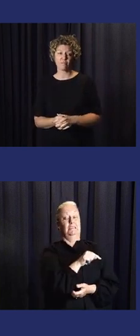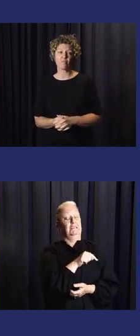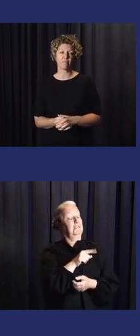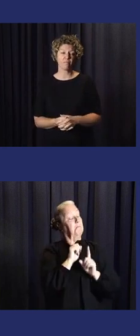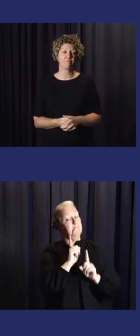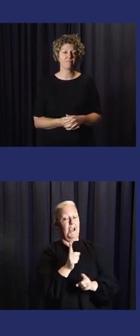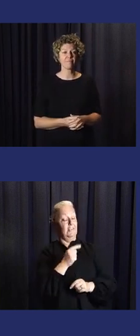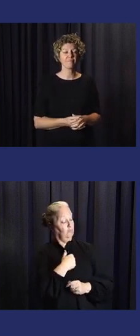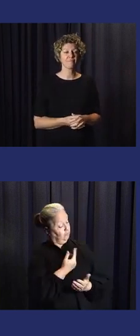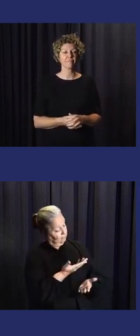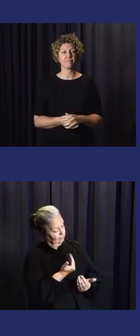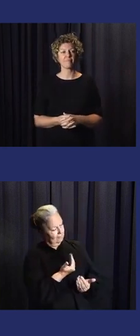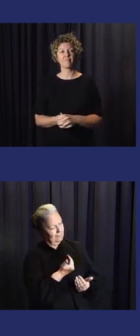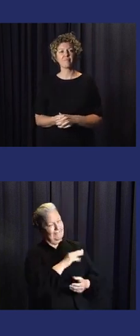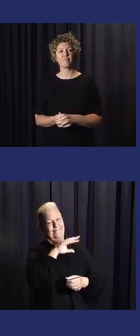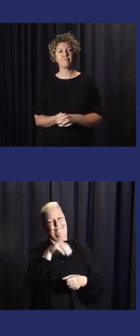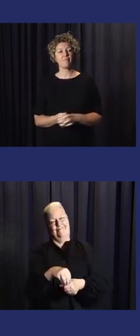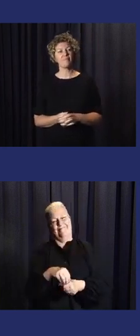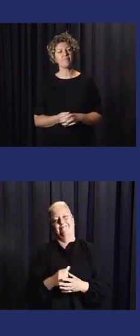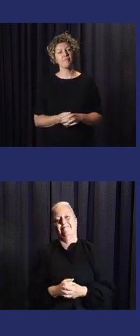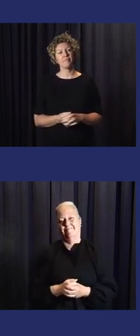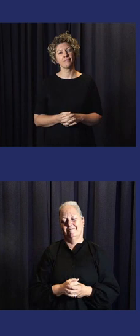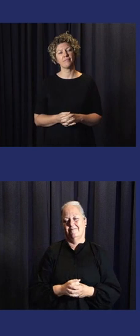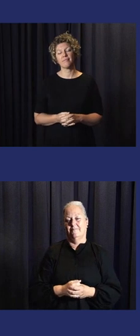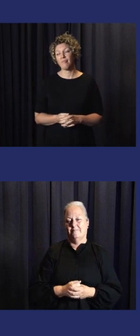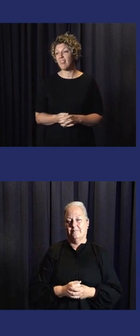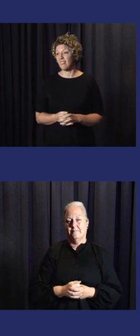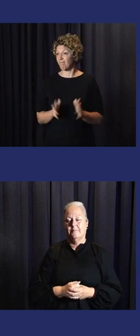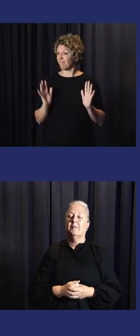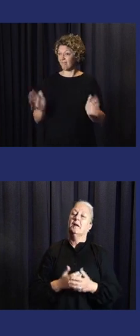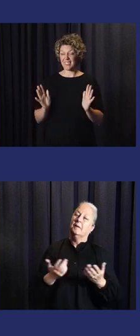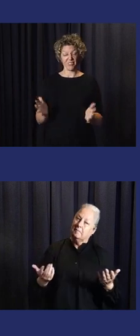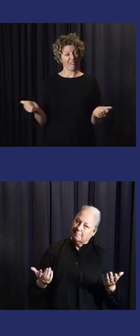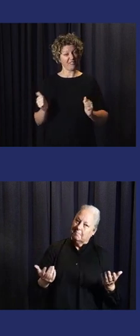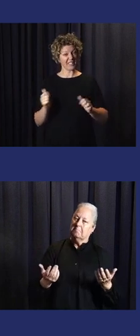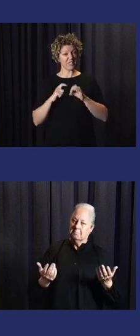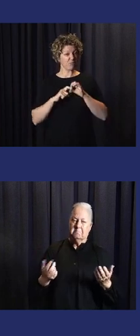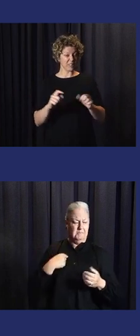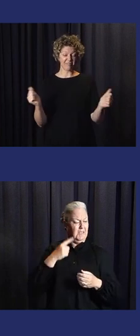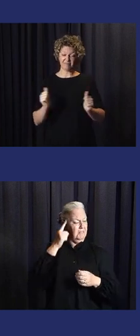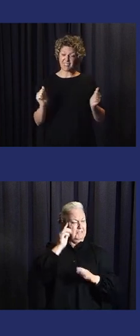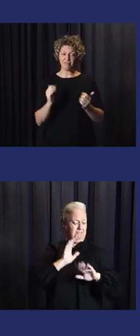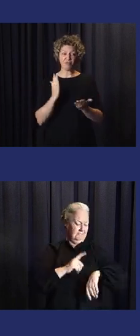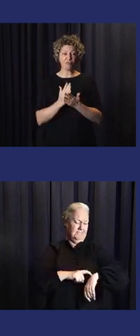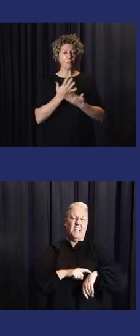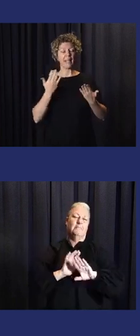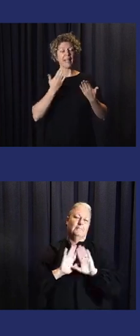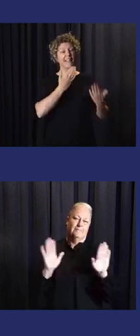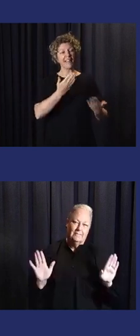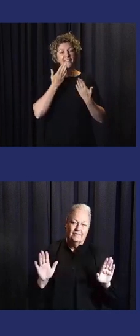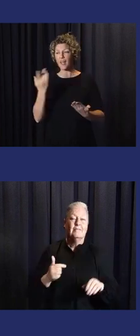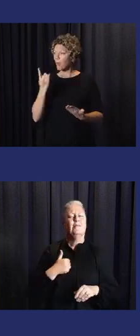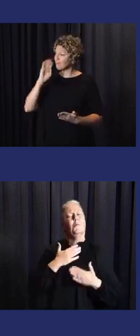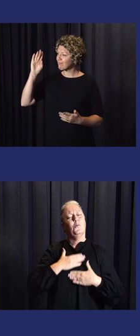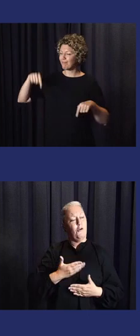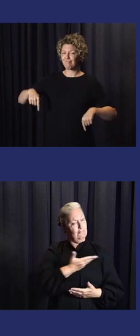success story we should really build on. Yeah. Thanks. All right. Just,